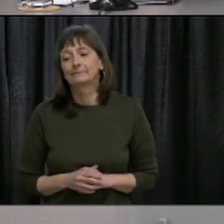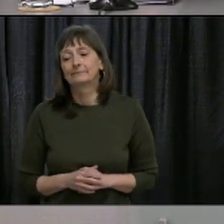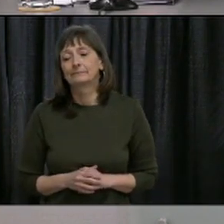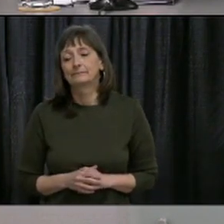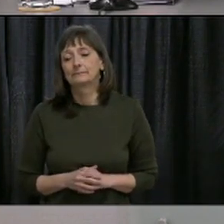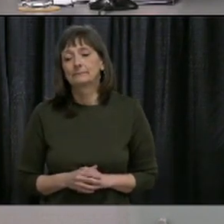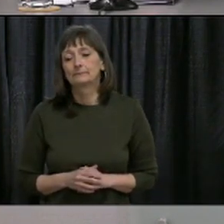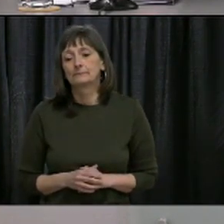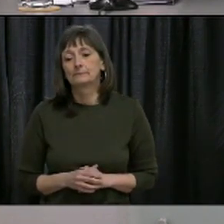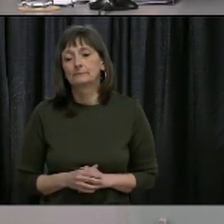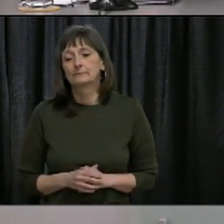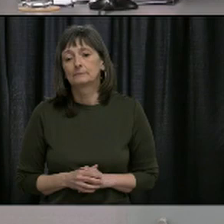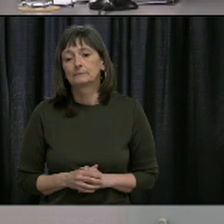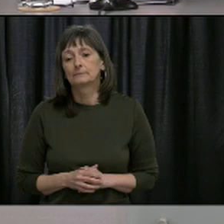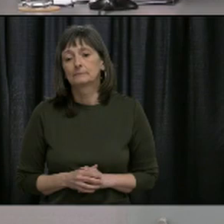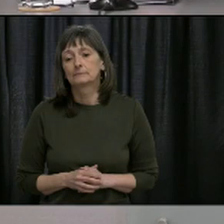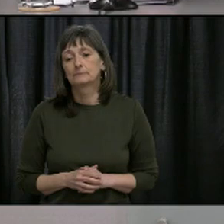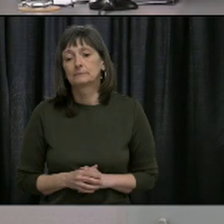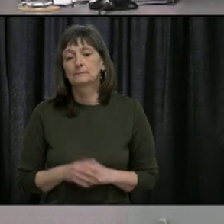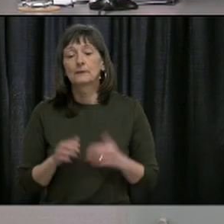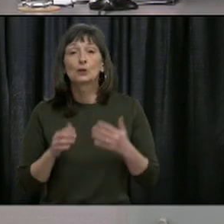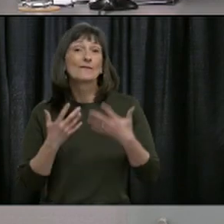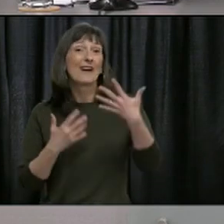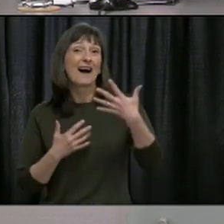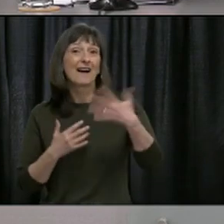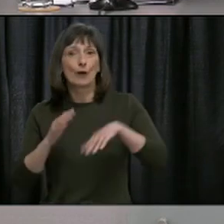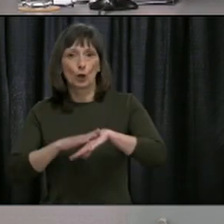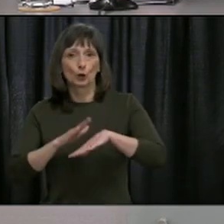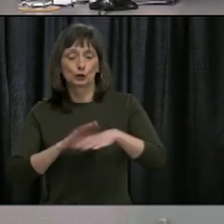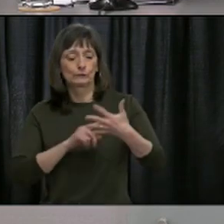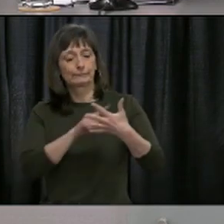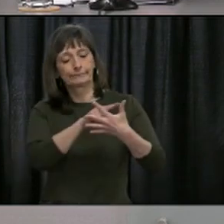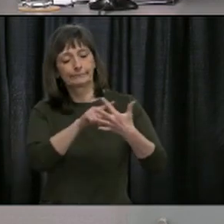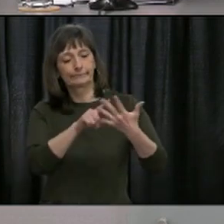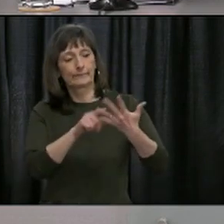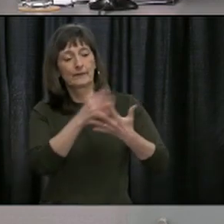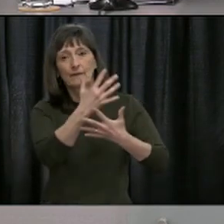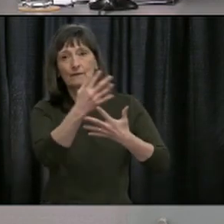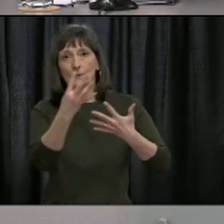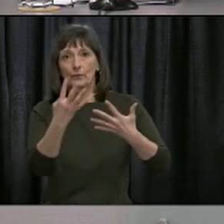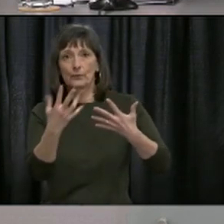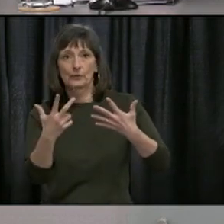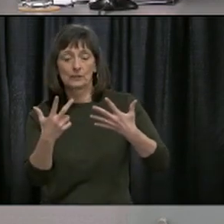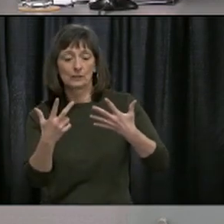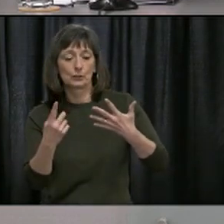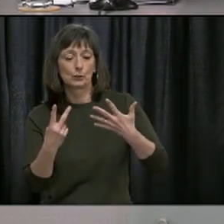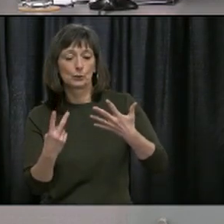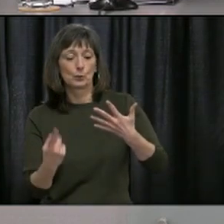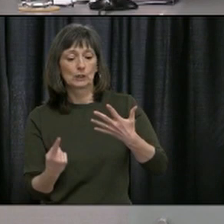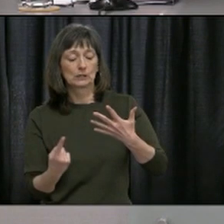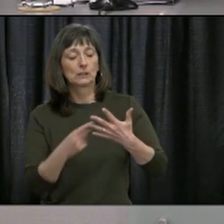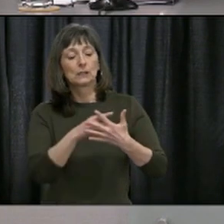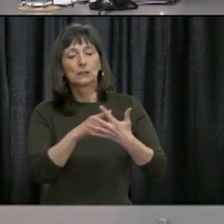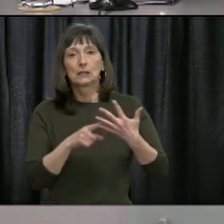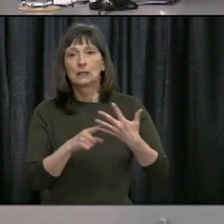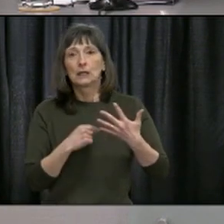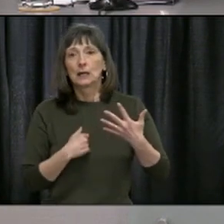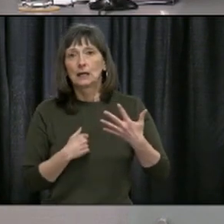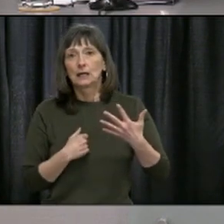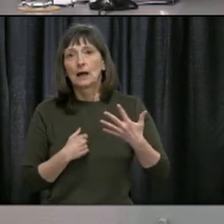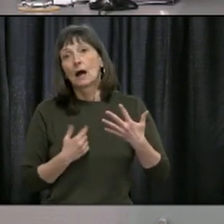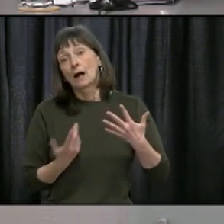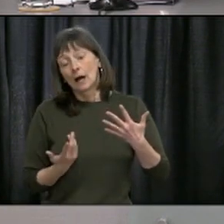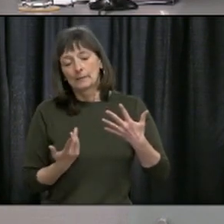Thank you. And looking at the alert levels, we don't specifically say much about contact tracing. Obviously, I assume that's going